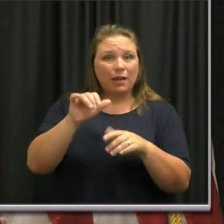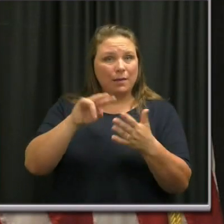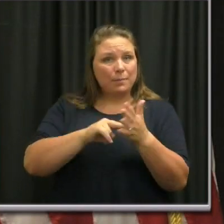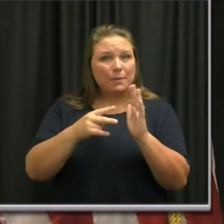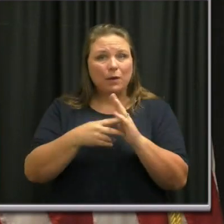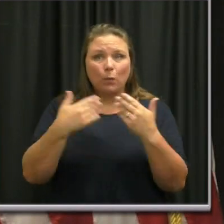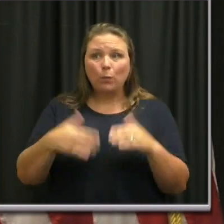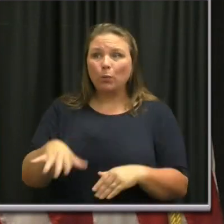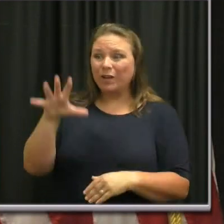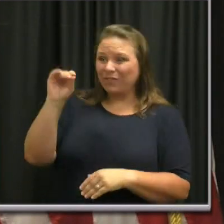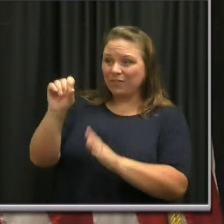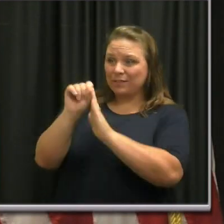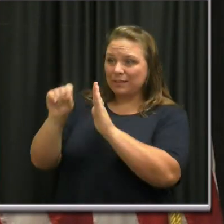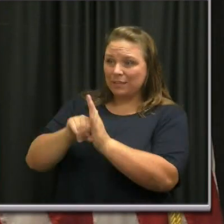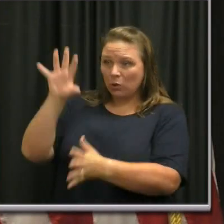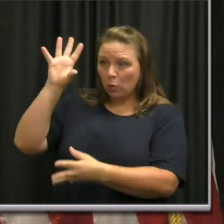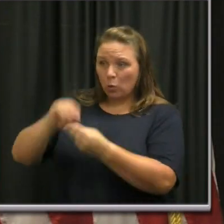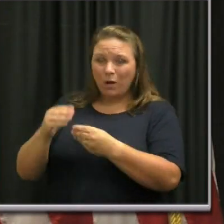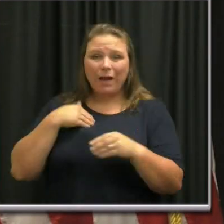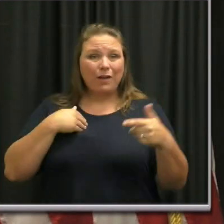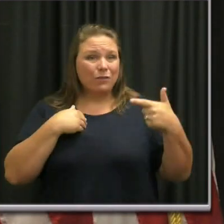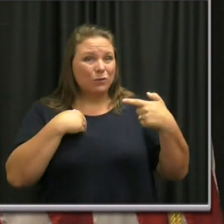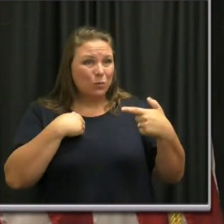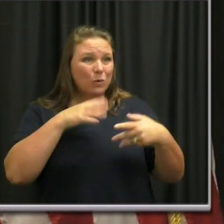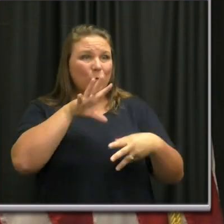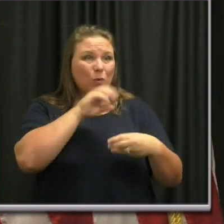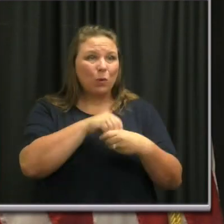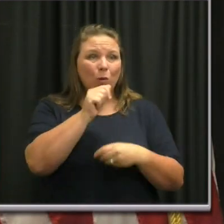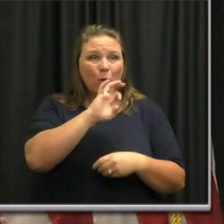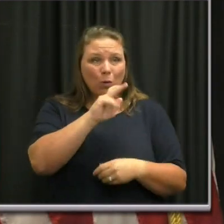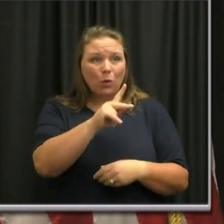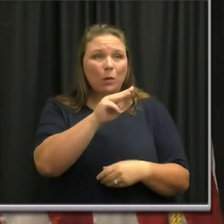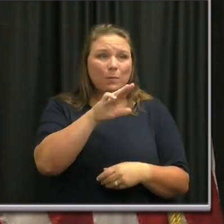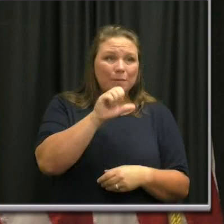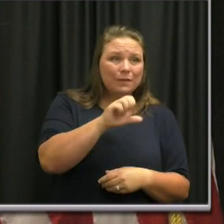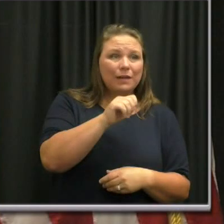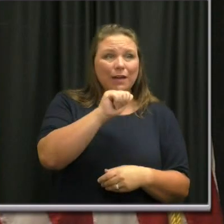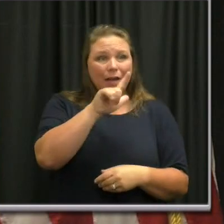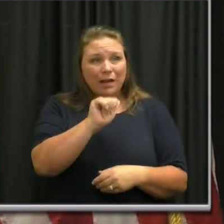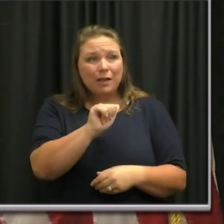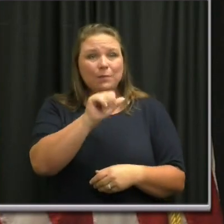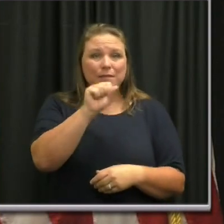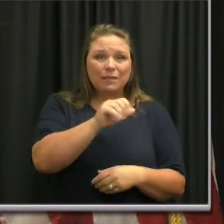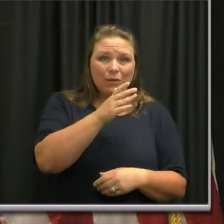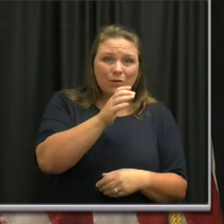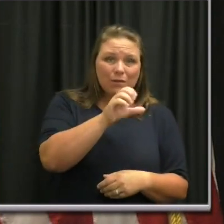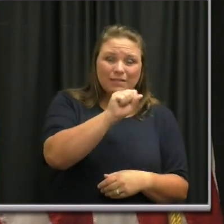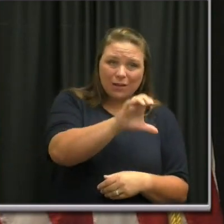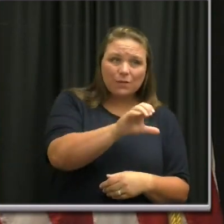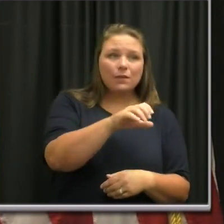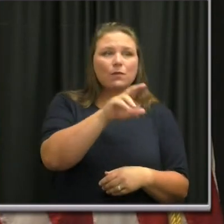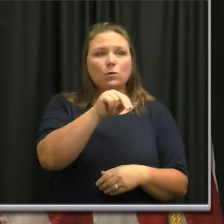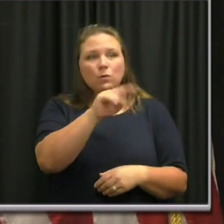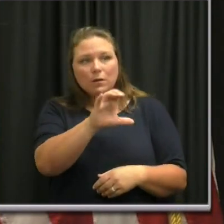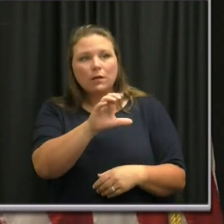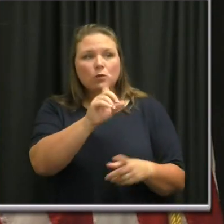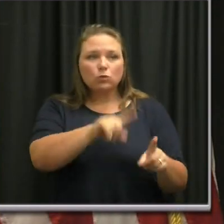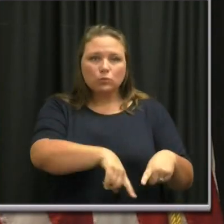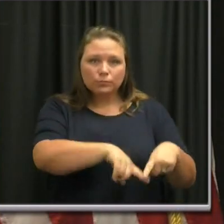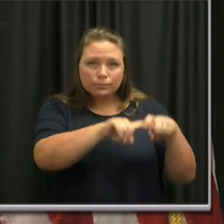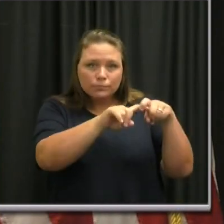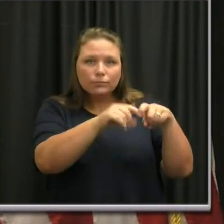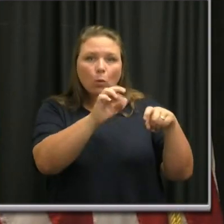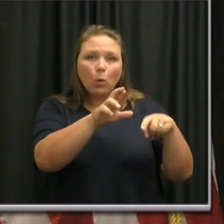out of 50 states, including Arkansas, Mississippi, Alabama, South Carolina, and North Carolina, to pause or